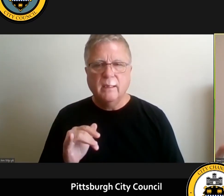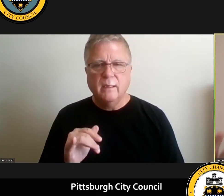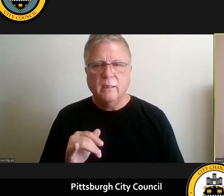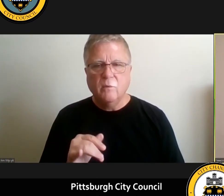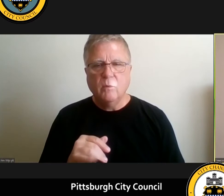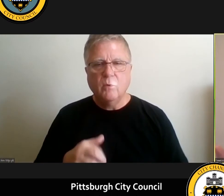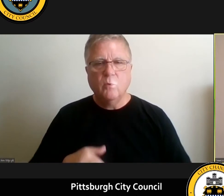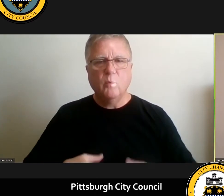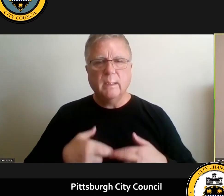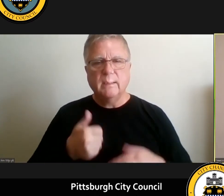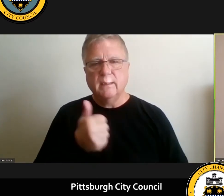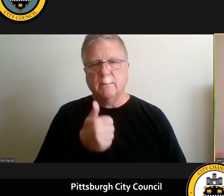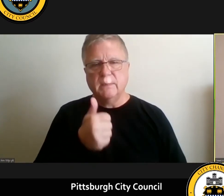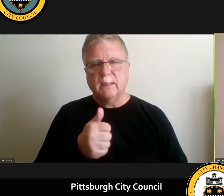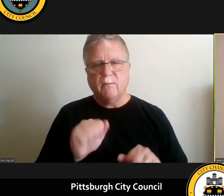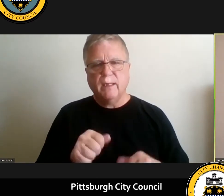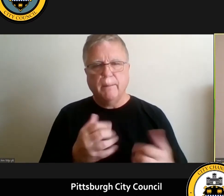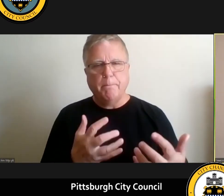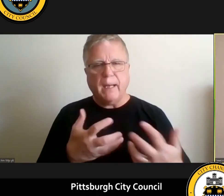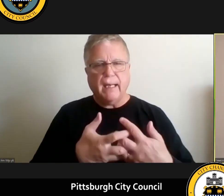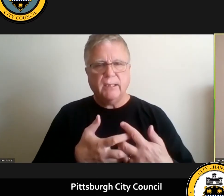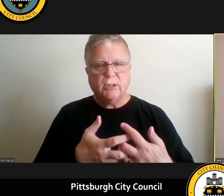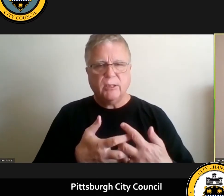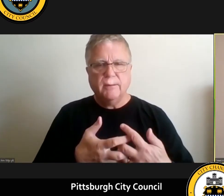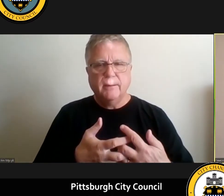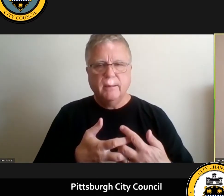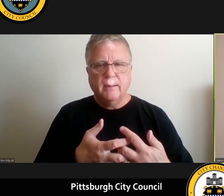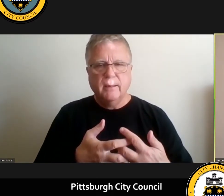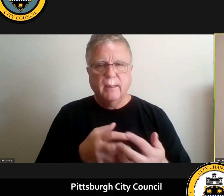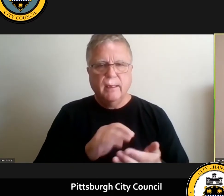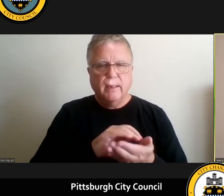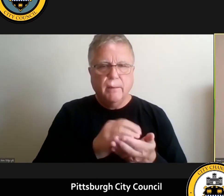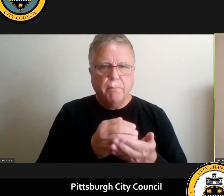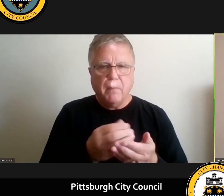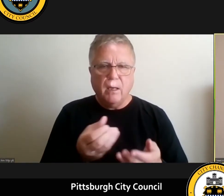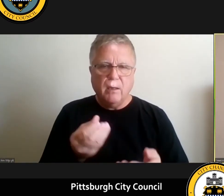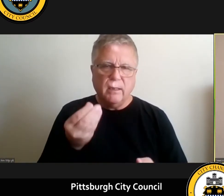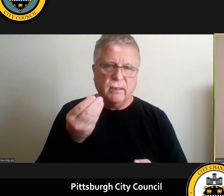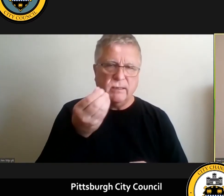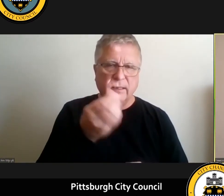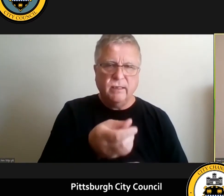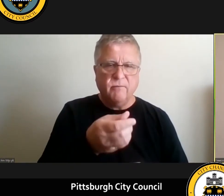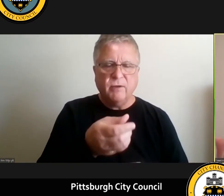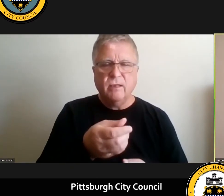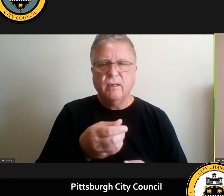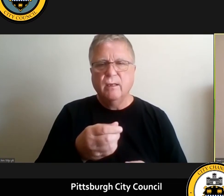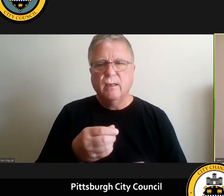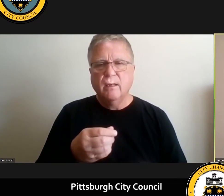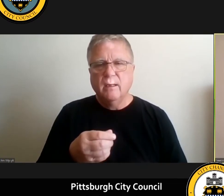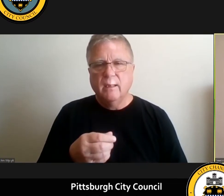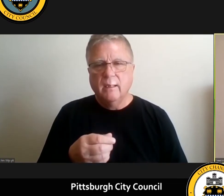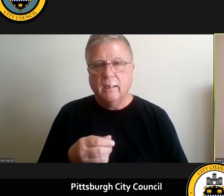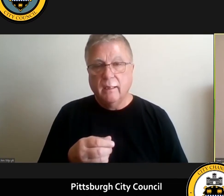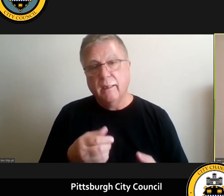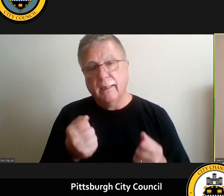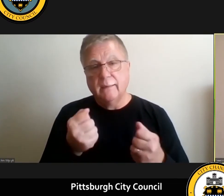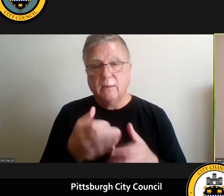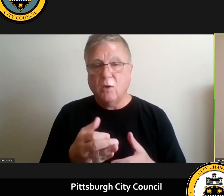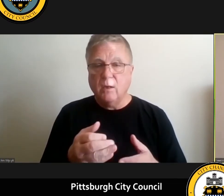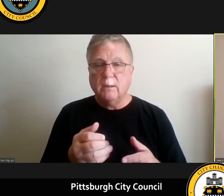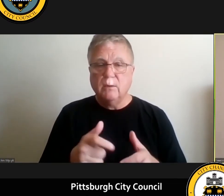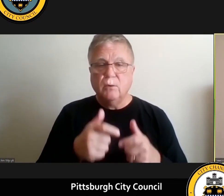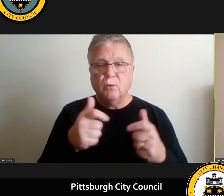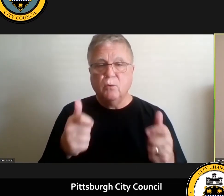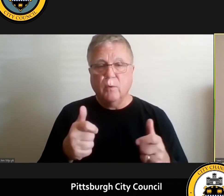can match um uh the amount that's given um which has led to greater um civic